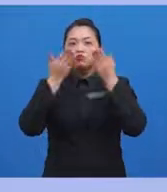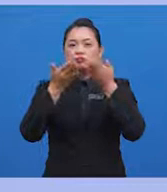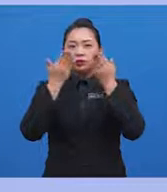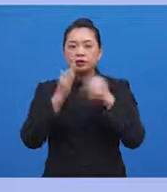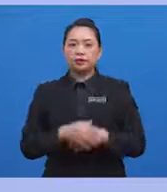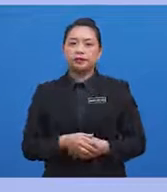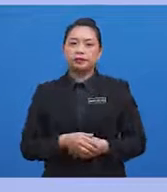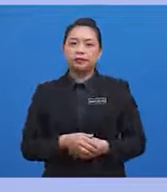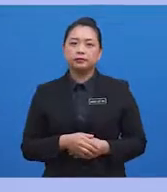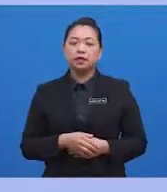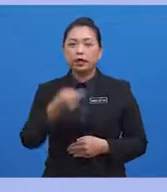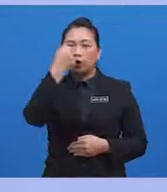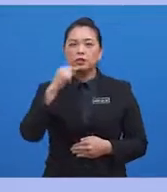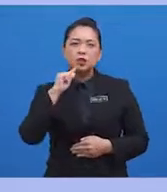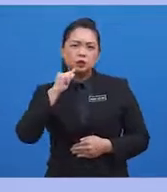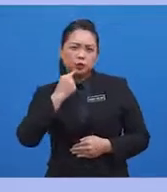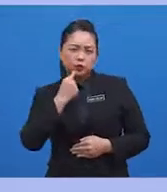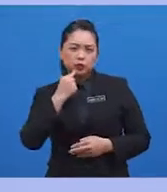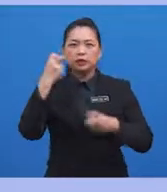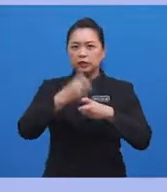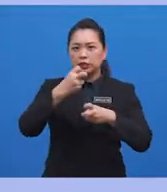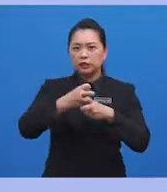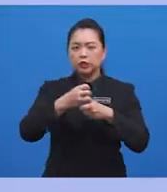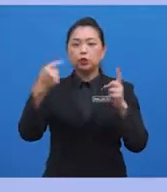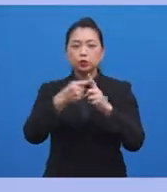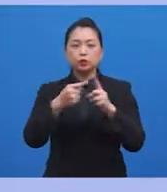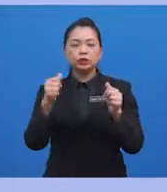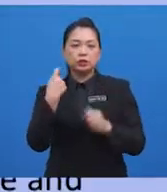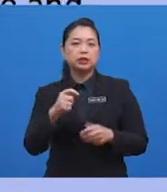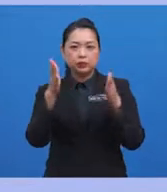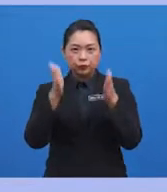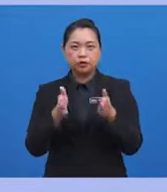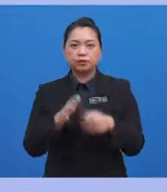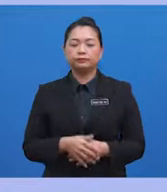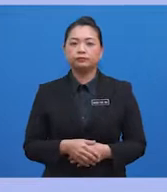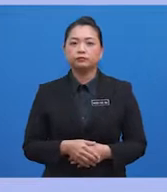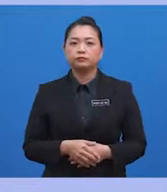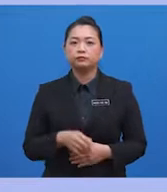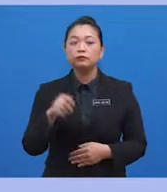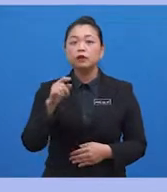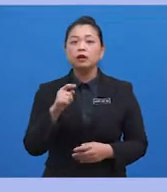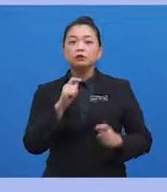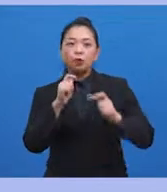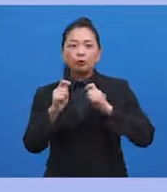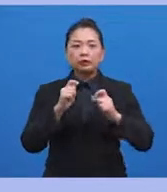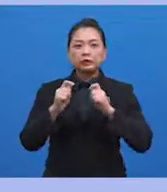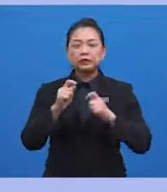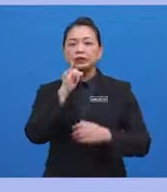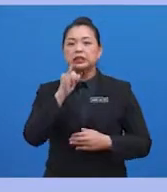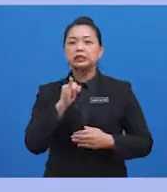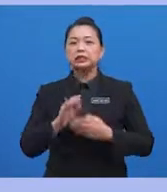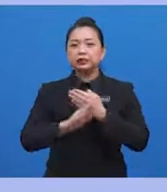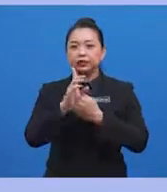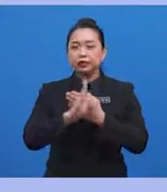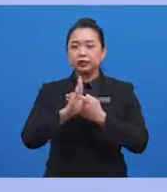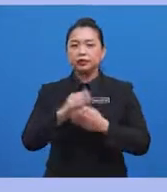opioids can cause serious complications to the user. Now, tolerance is dangerous and it causes the individual to use